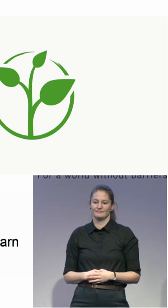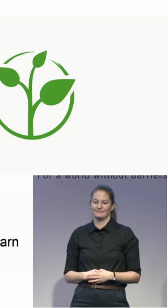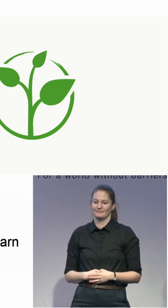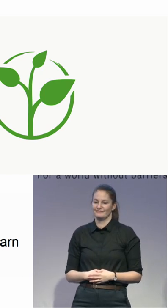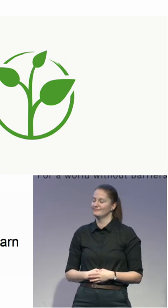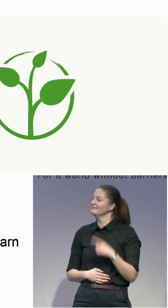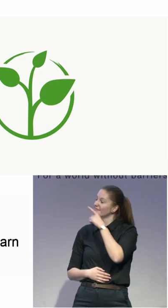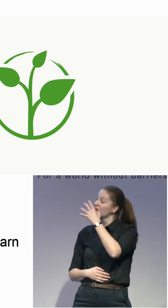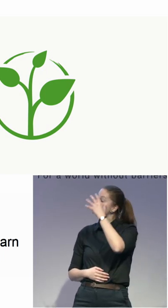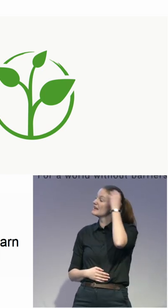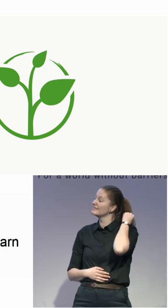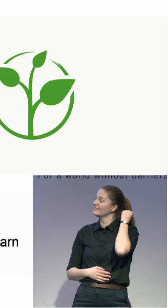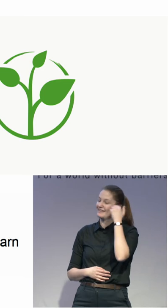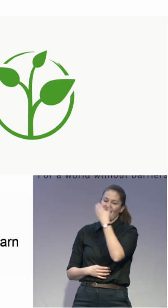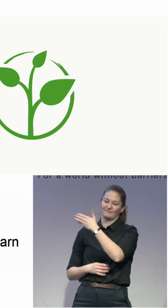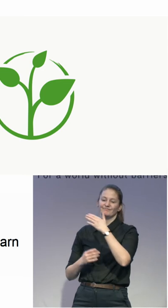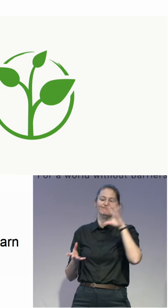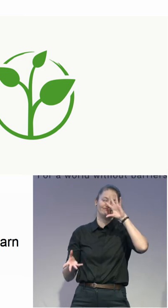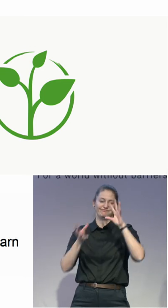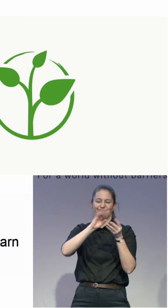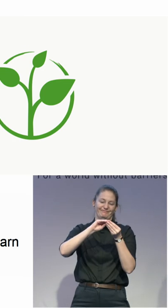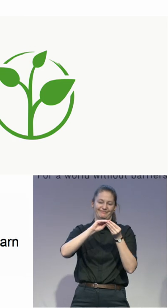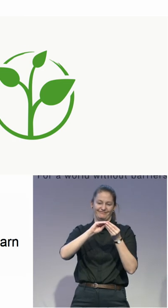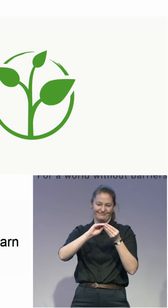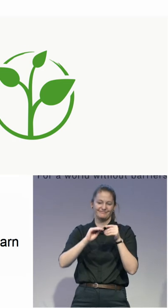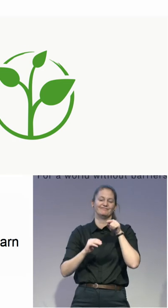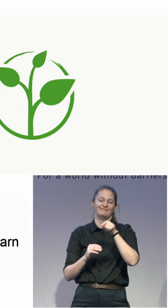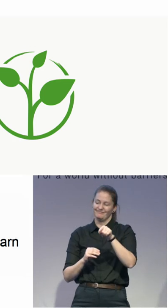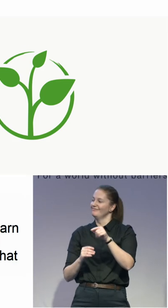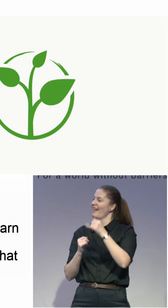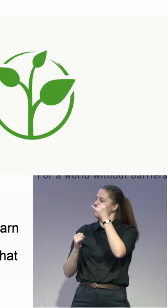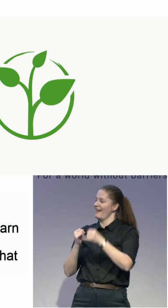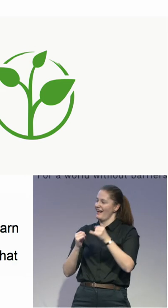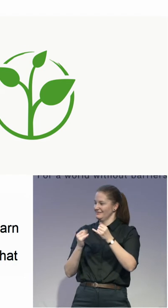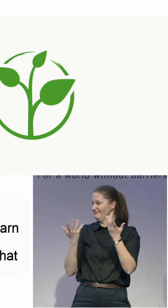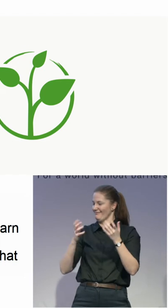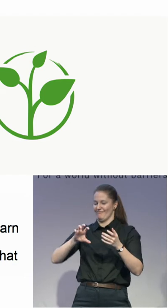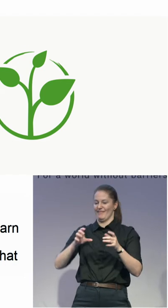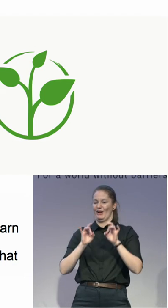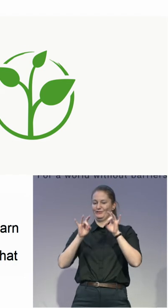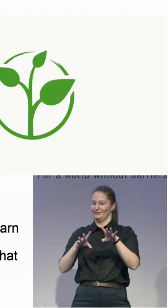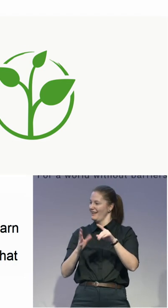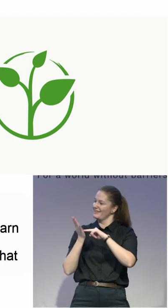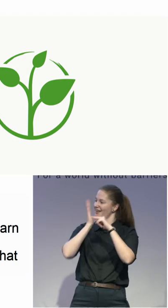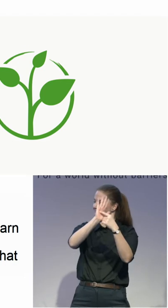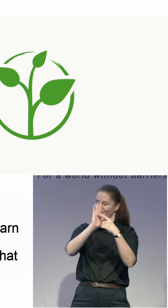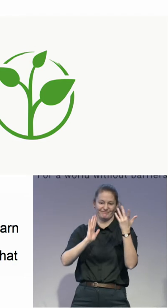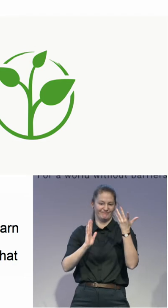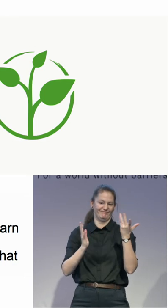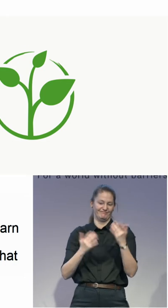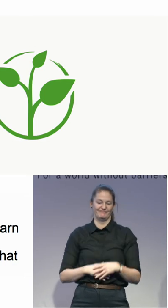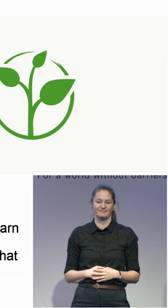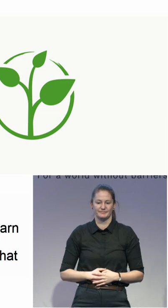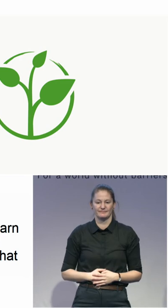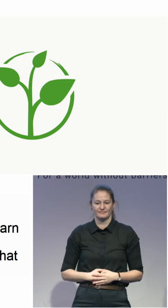that we have on our map. And it's a good example for know-how transfer from